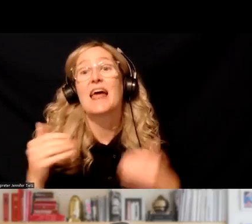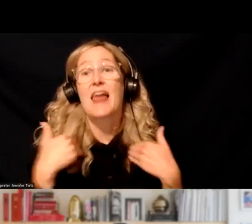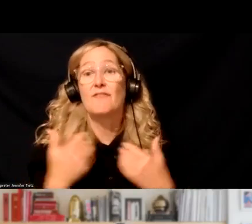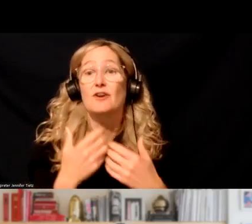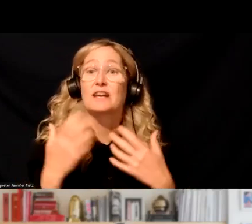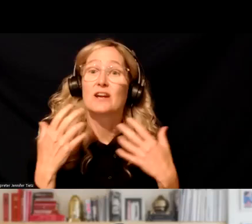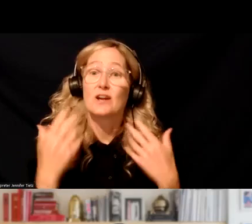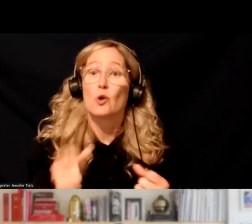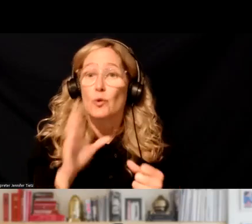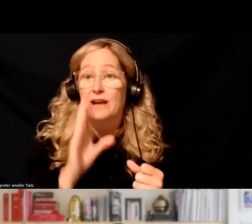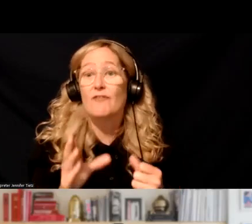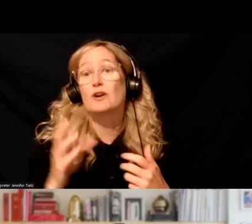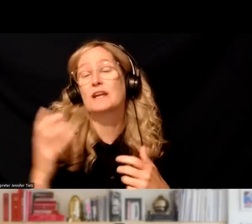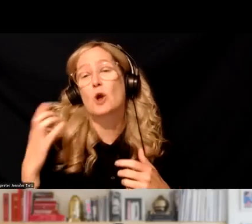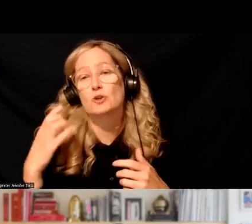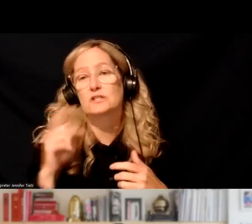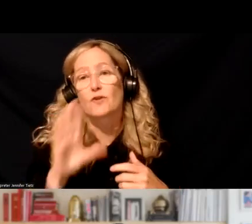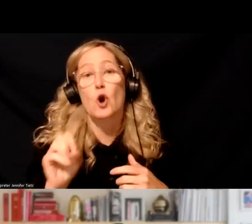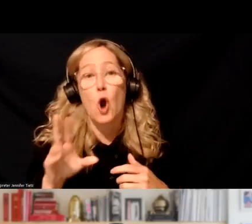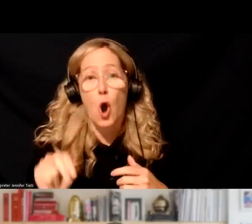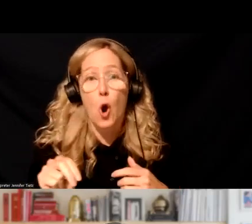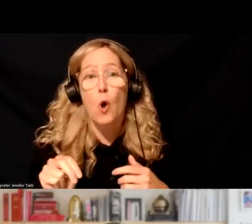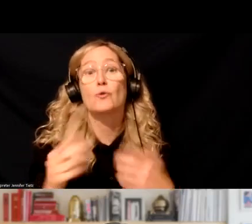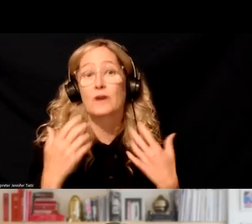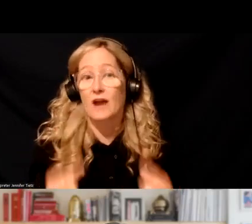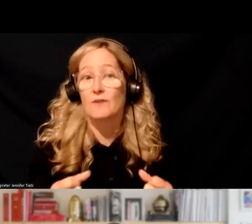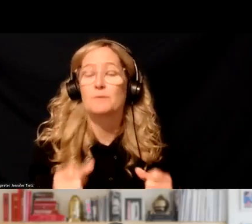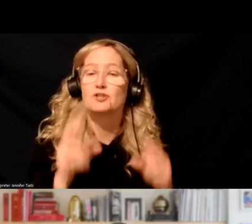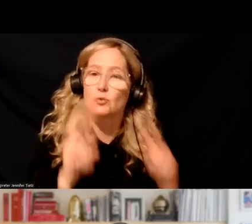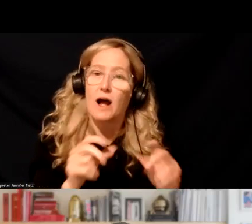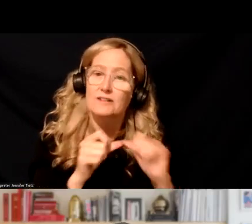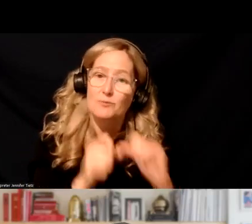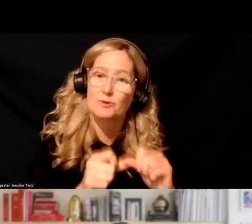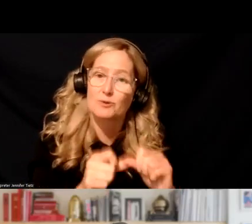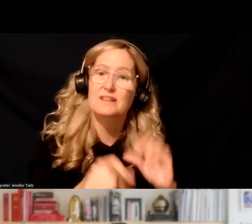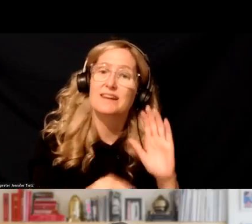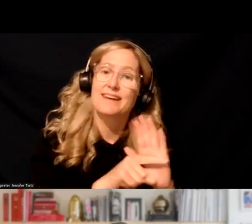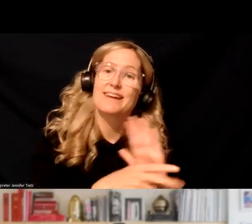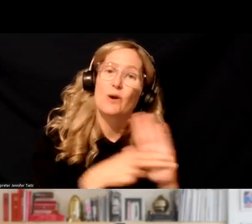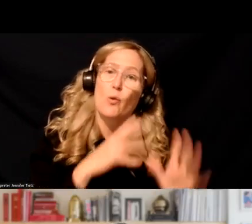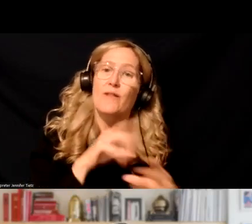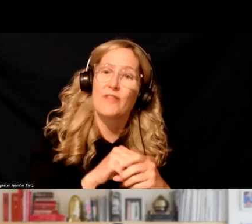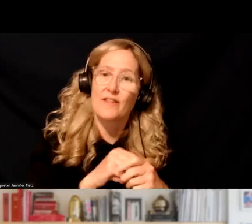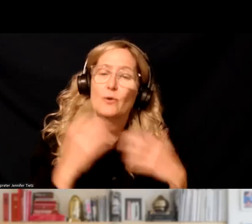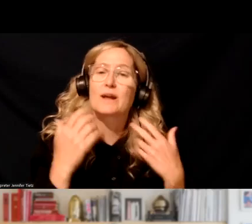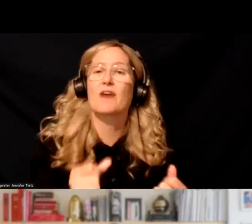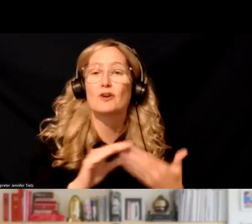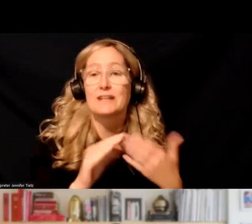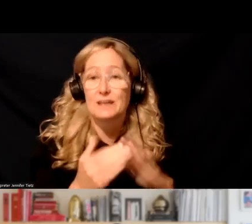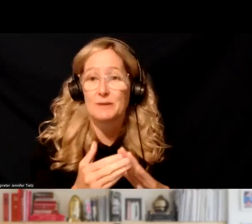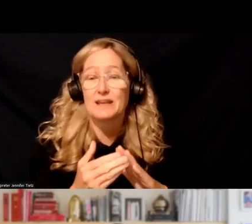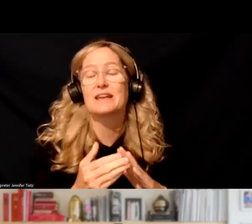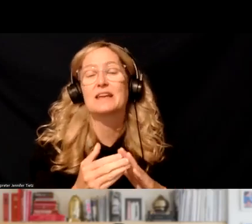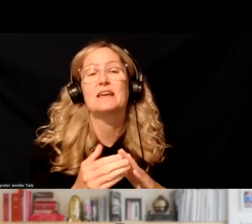recovery. Um, but she's also witnessed a persistent stigma within the recovery community. Um, so much so